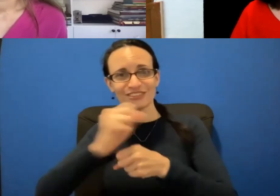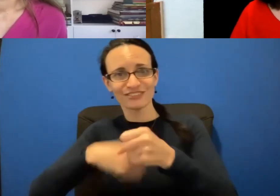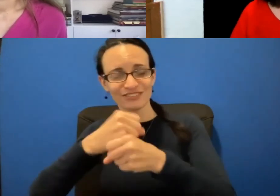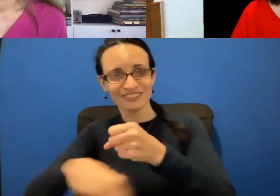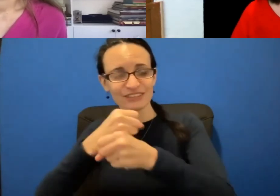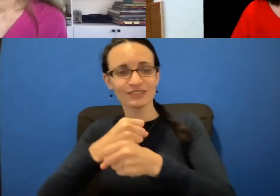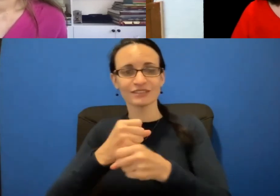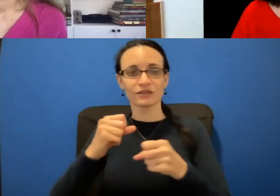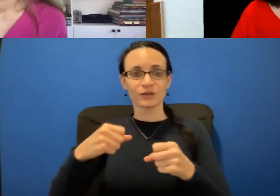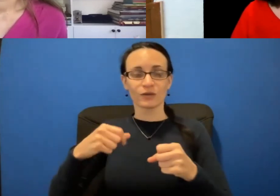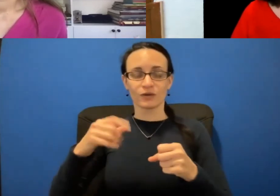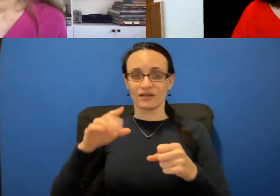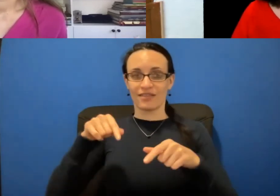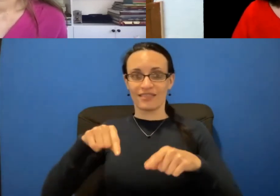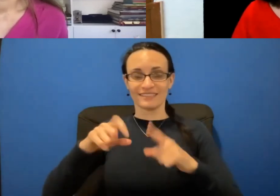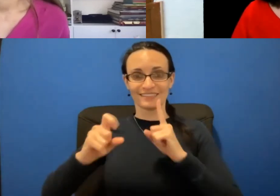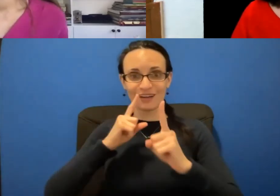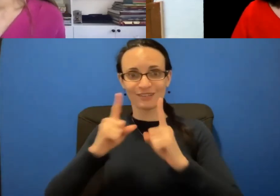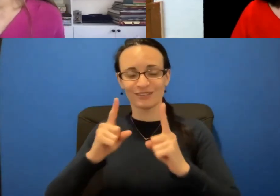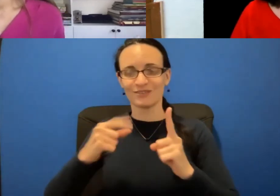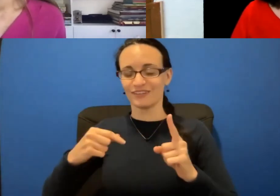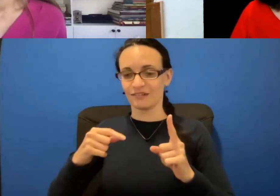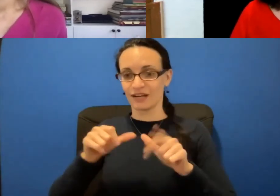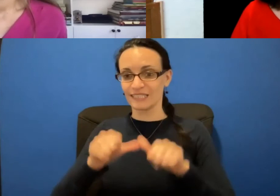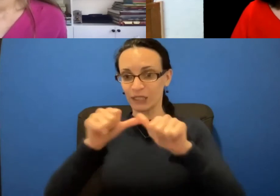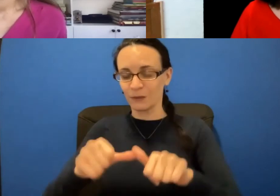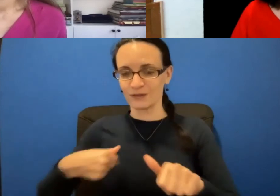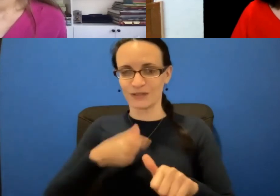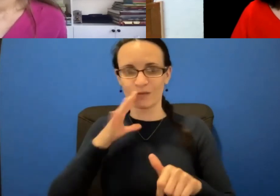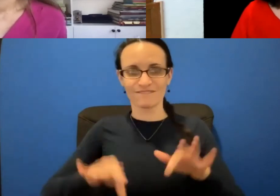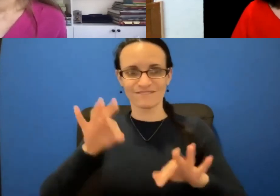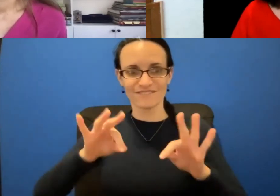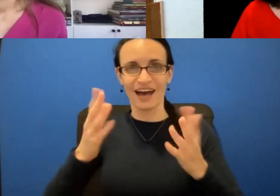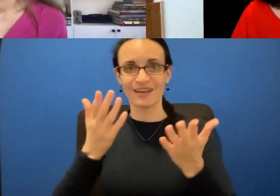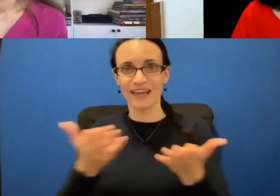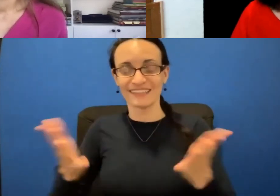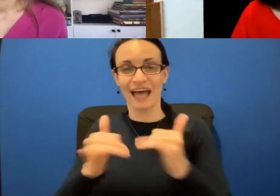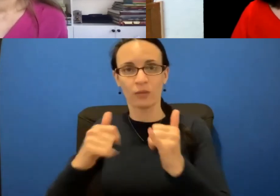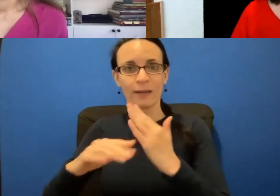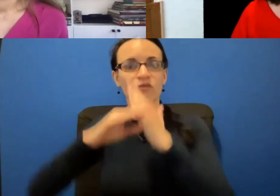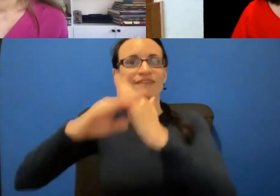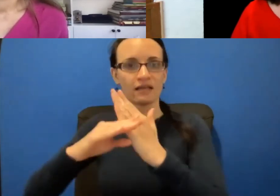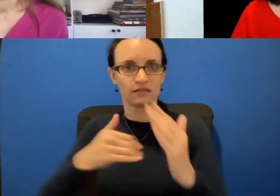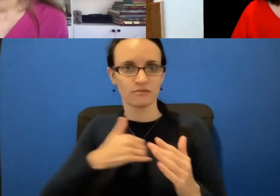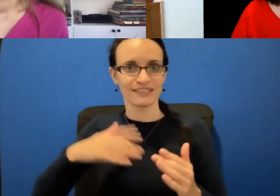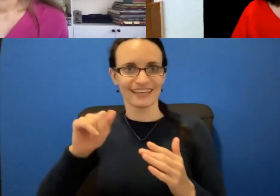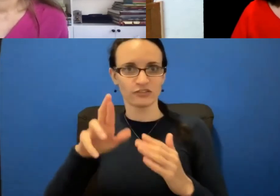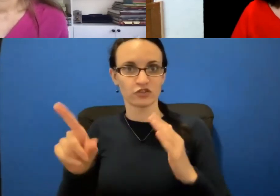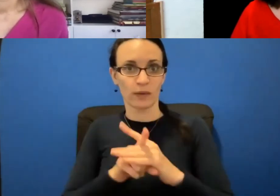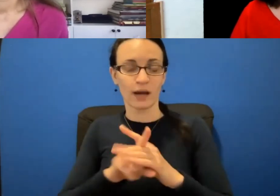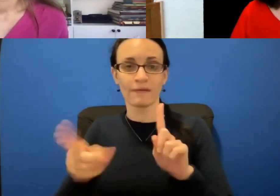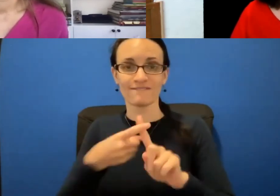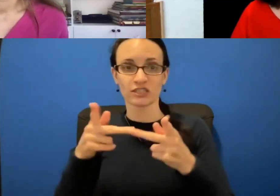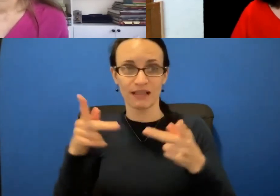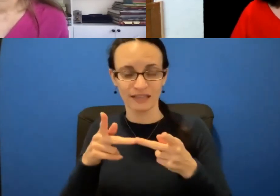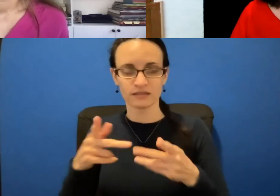we will have ways of preventing breast cancer. We're beginning to do that. We're beginning to have really significant risk